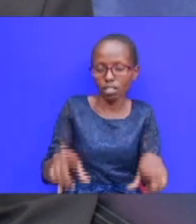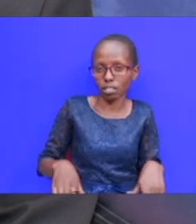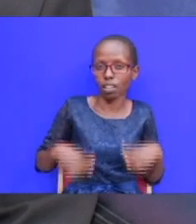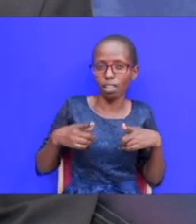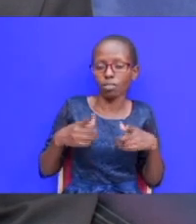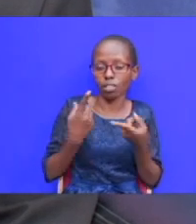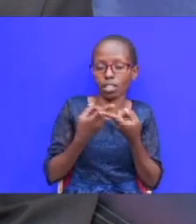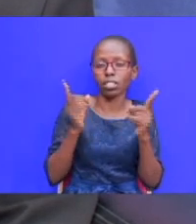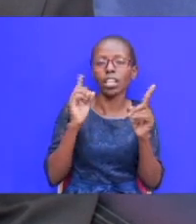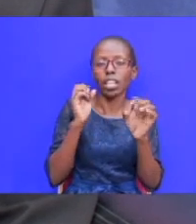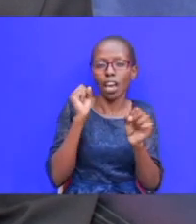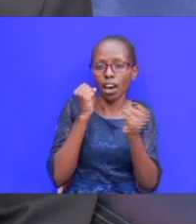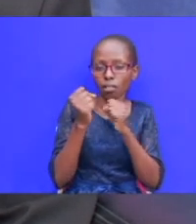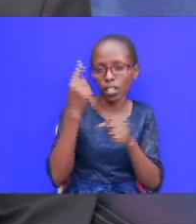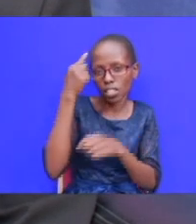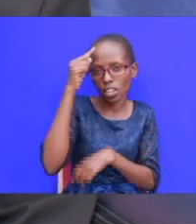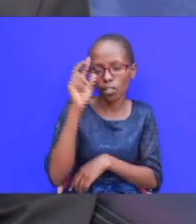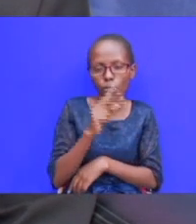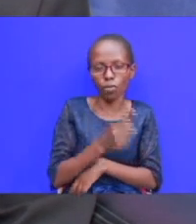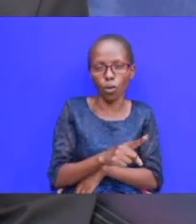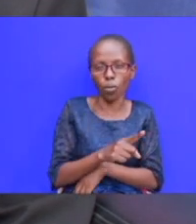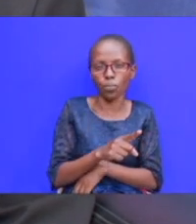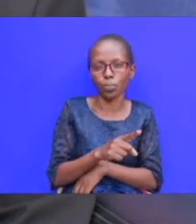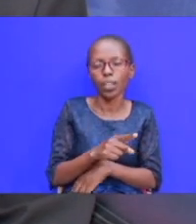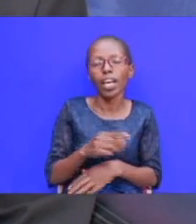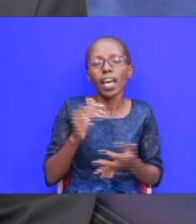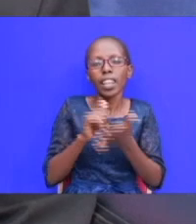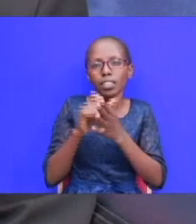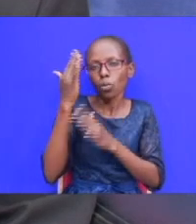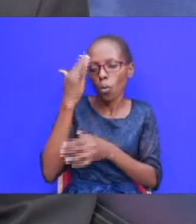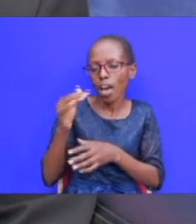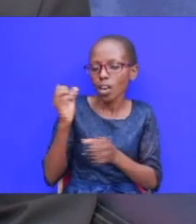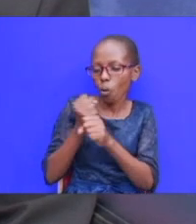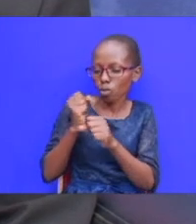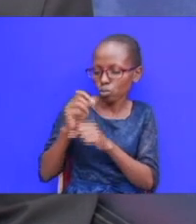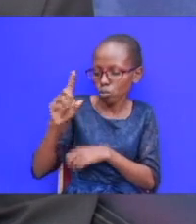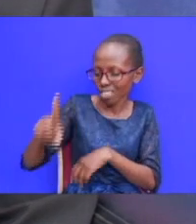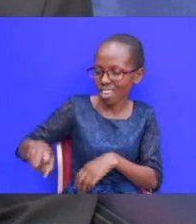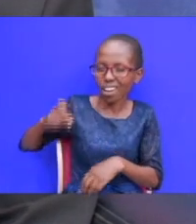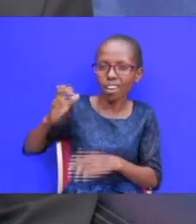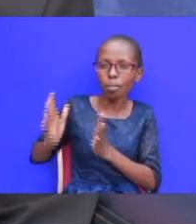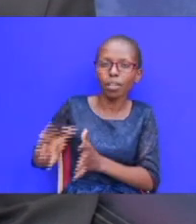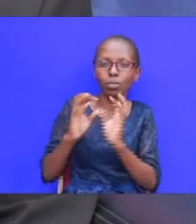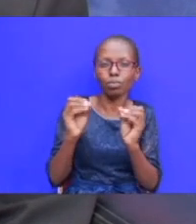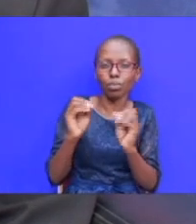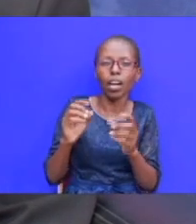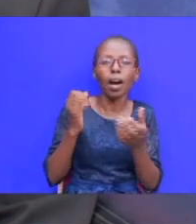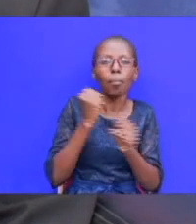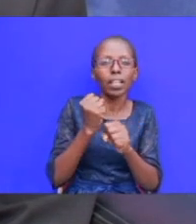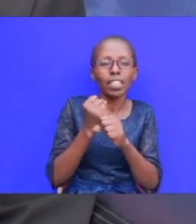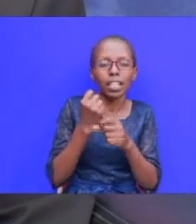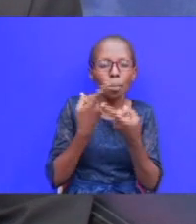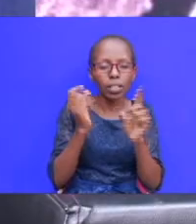propagating so jacob had to deal with such things that is why he didn't deal with the rapists but he dealt with the what with the